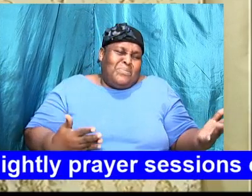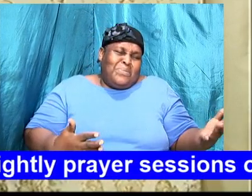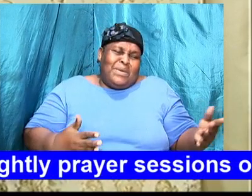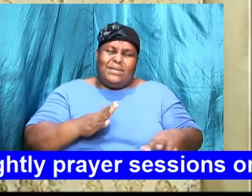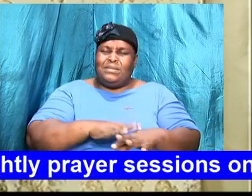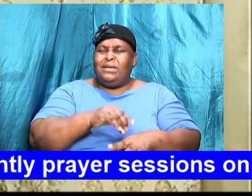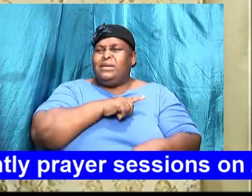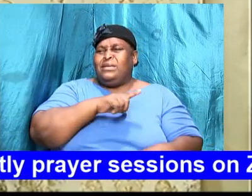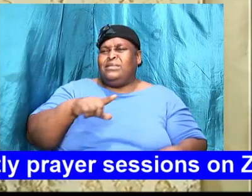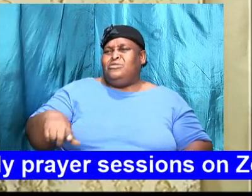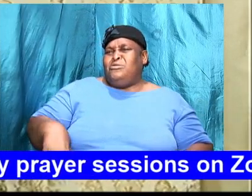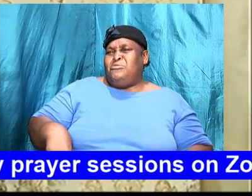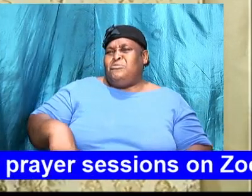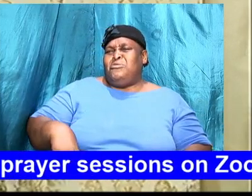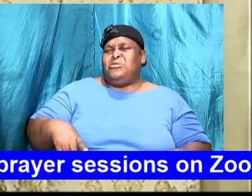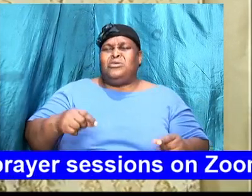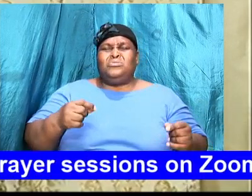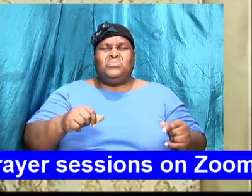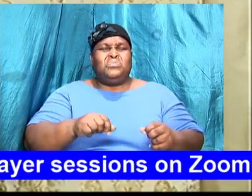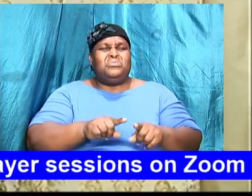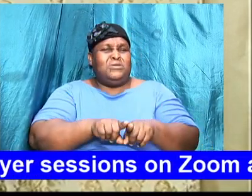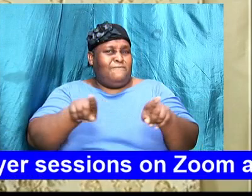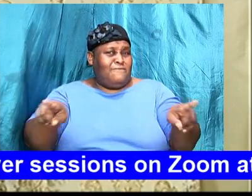your own thing. To you, it is sin.